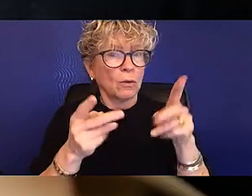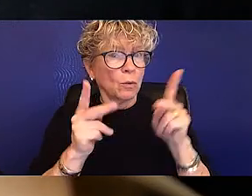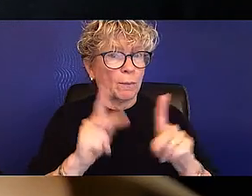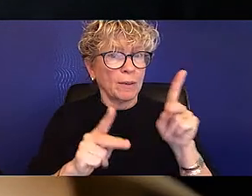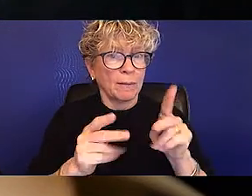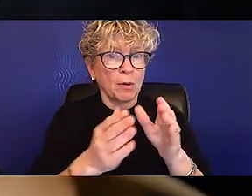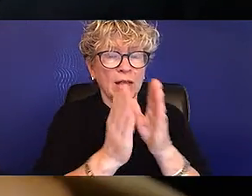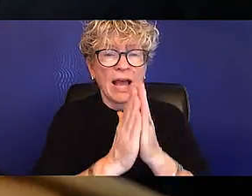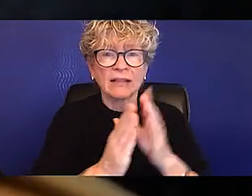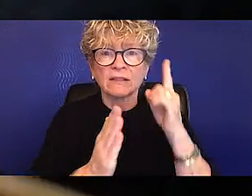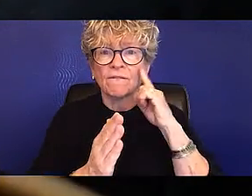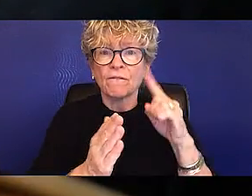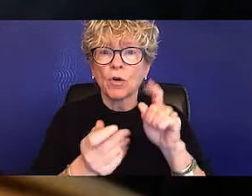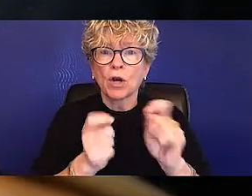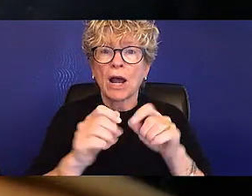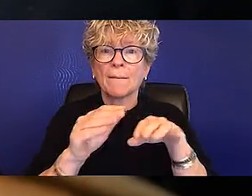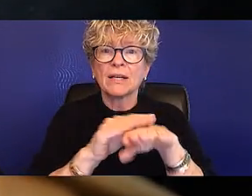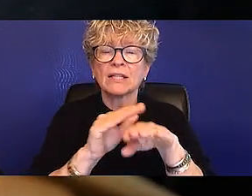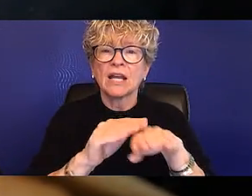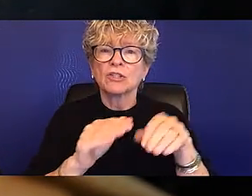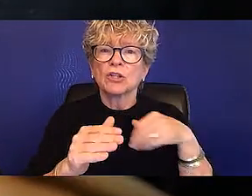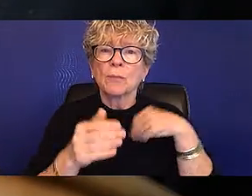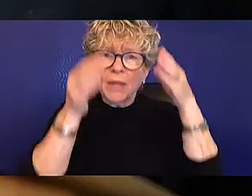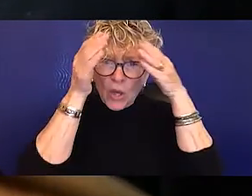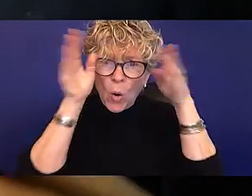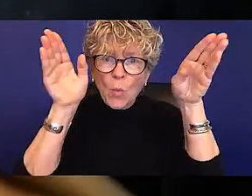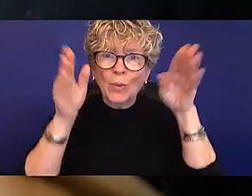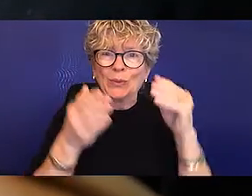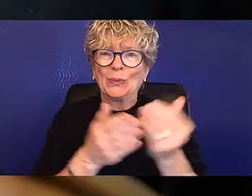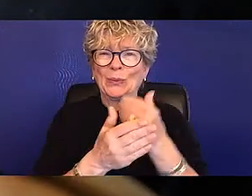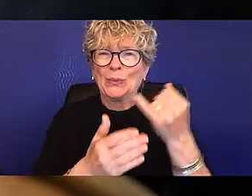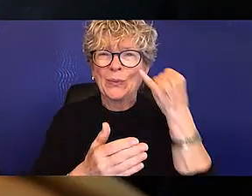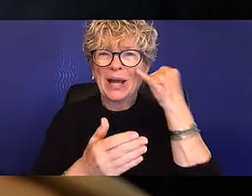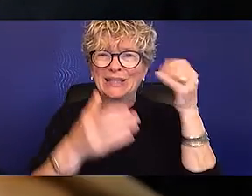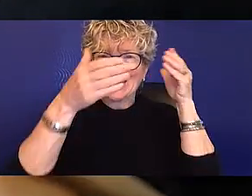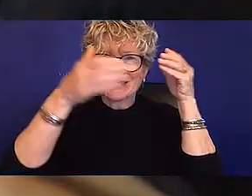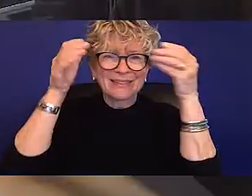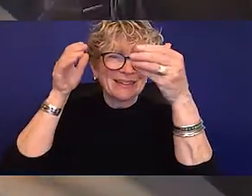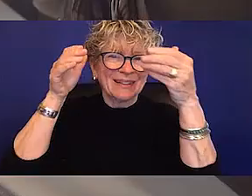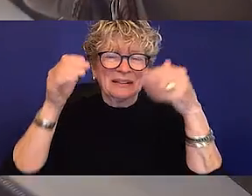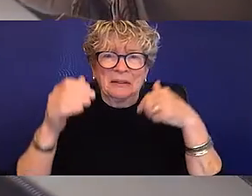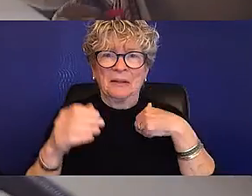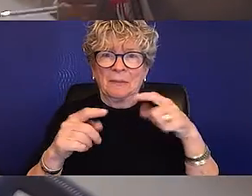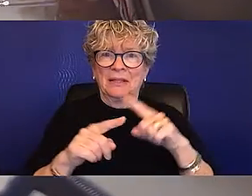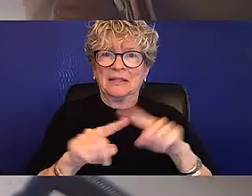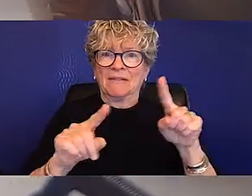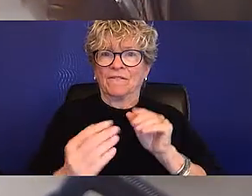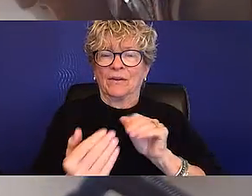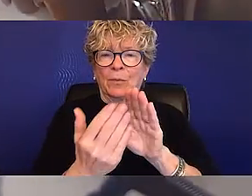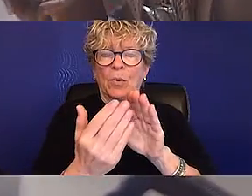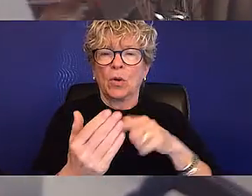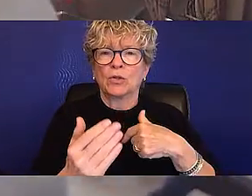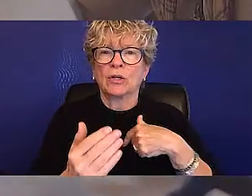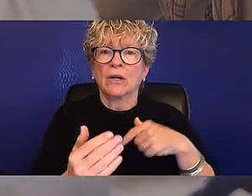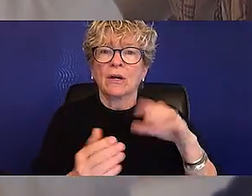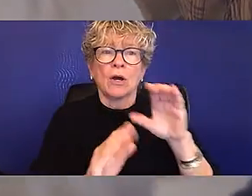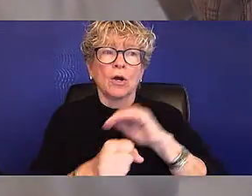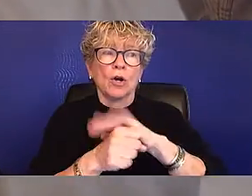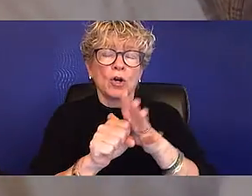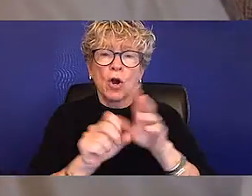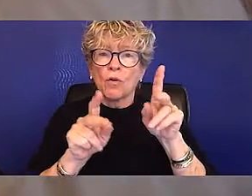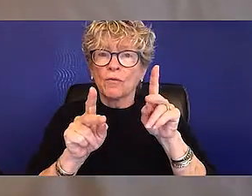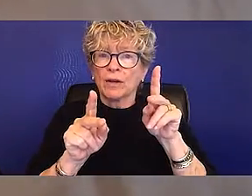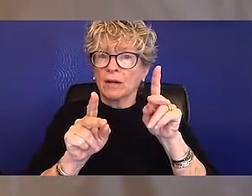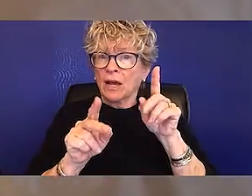accommodations, continue to be flexible, open to new ideas, and doing things differently. After all, COVID